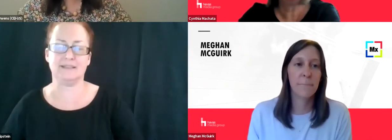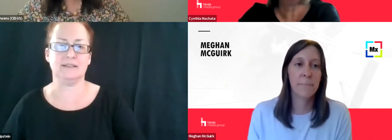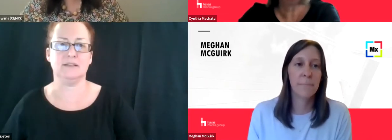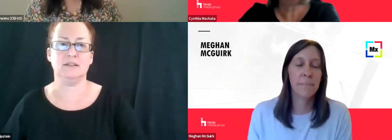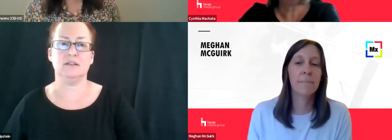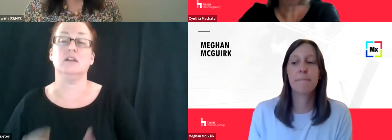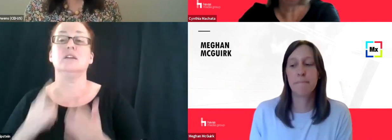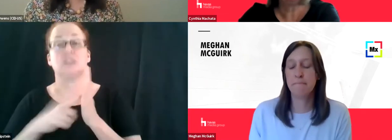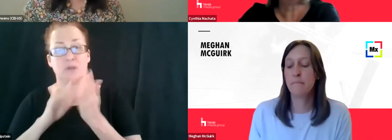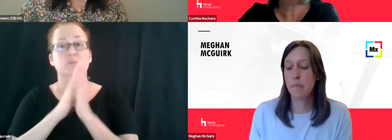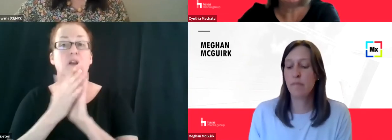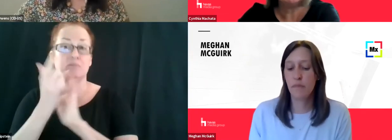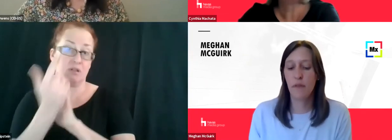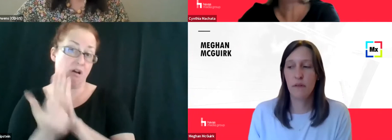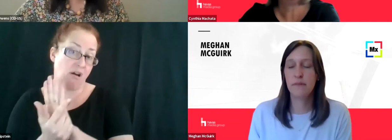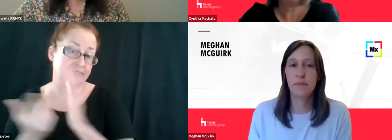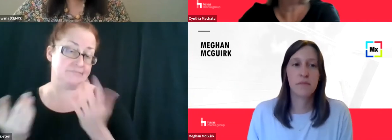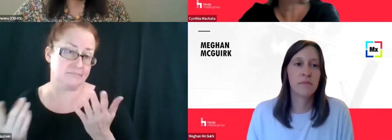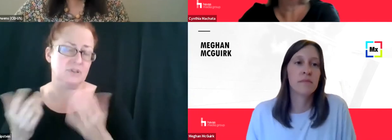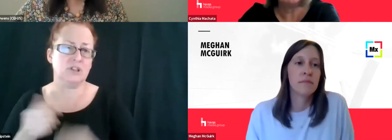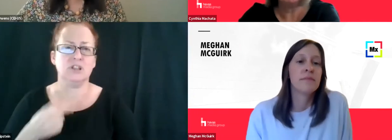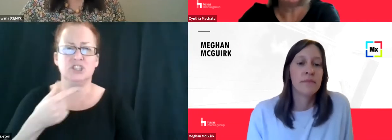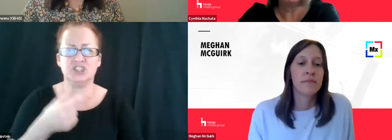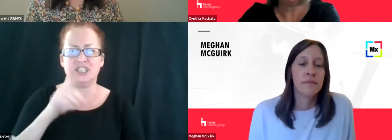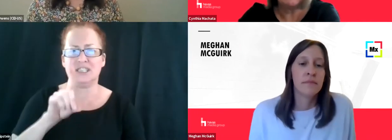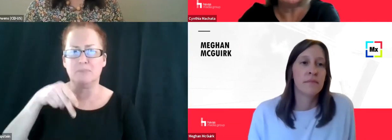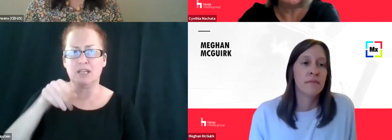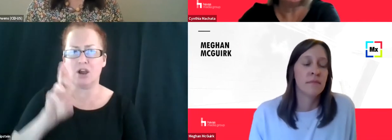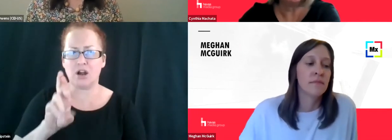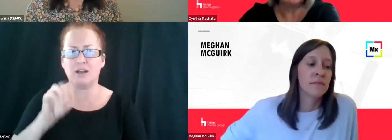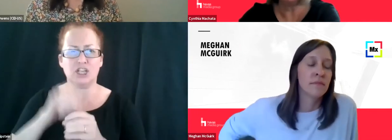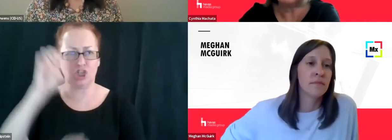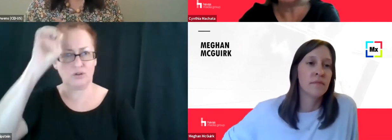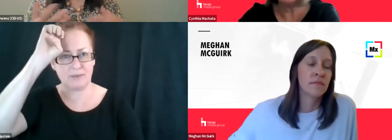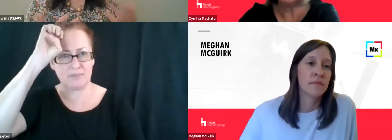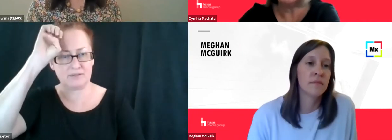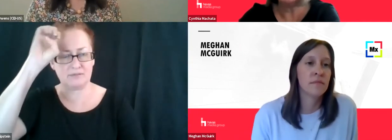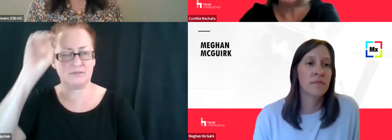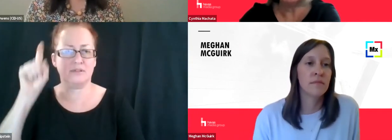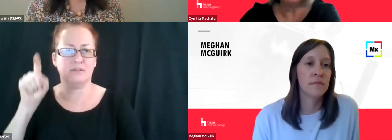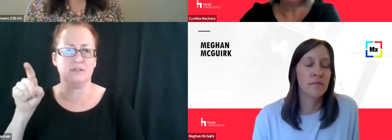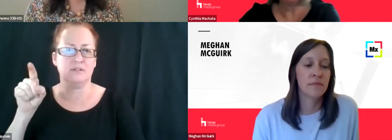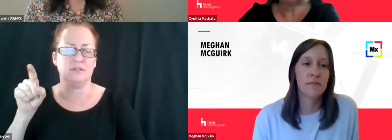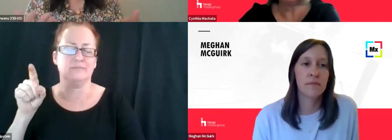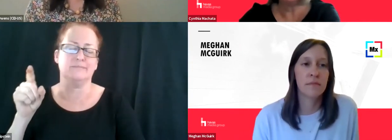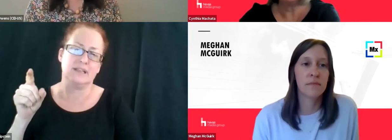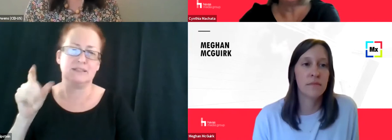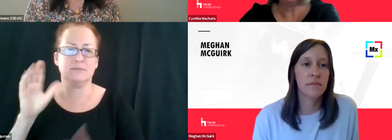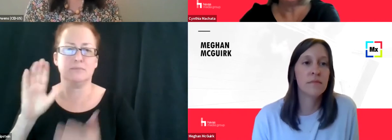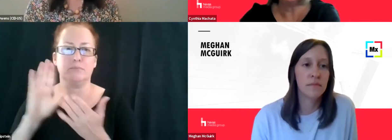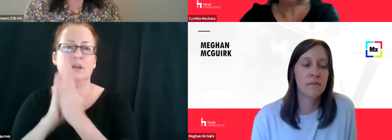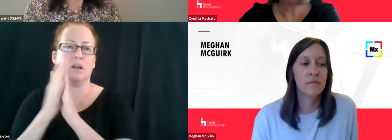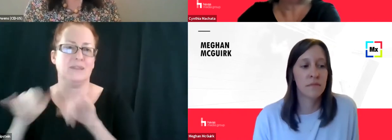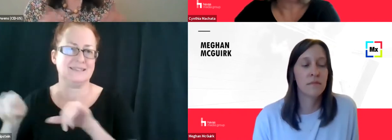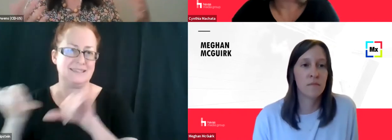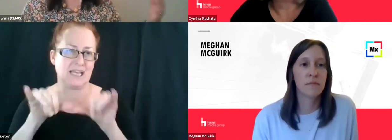legislation, as we know, GDPR, um, in Europe, um, which has kind of become the standard for,